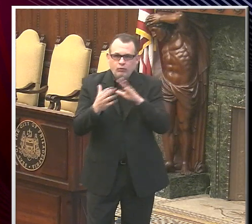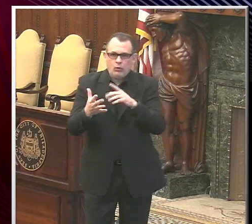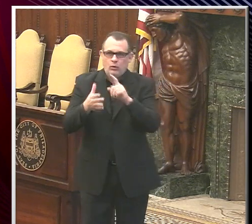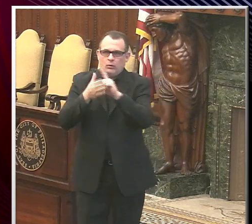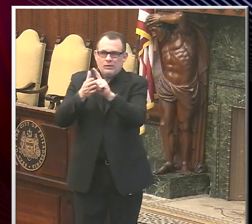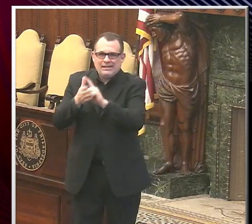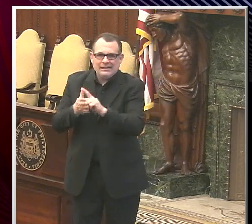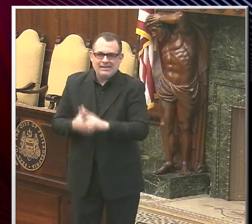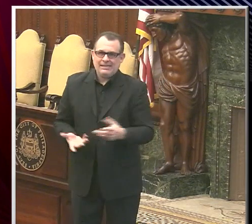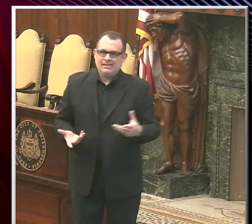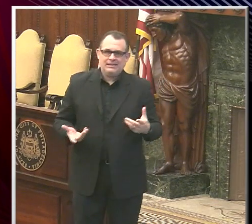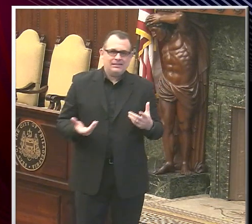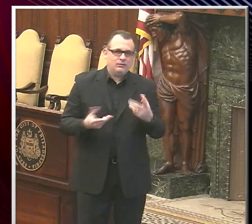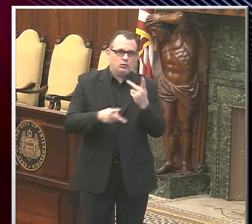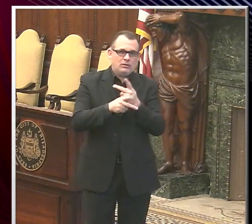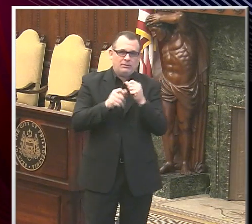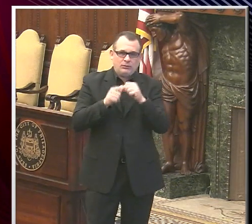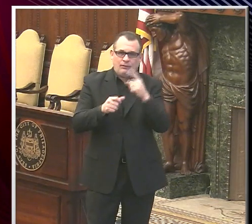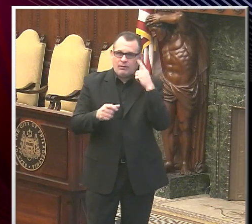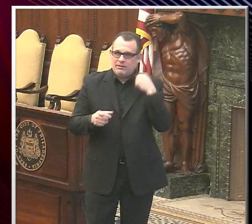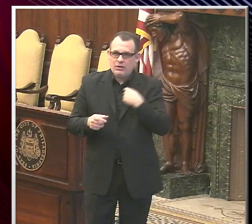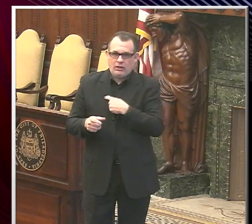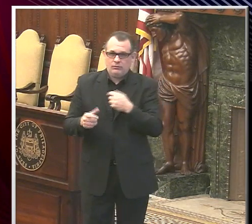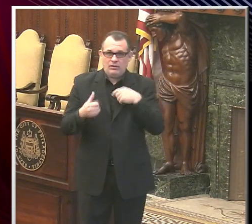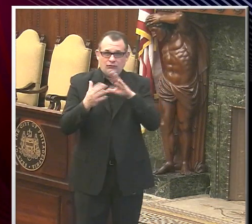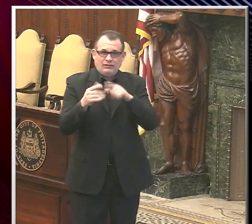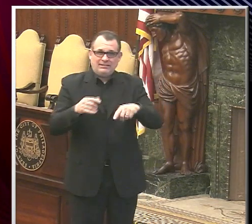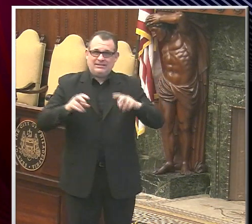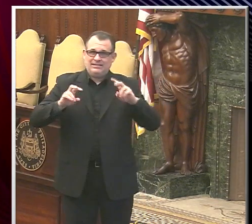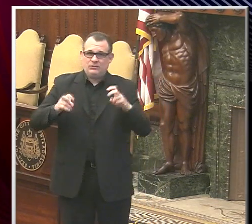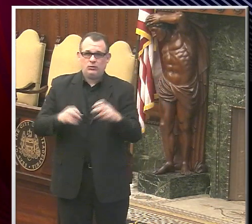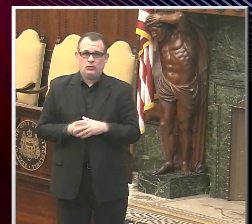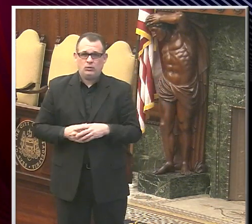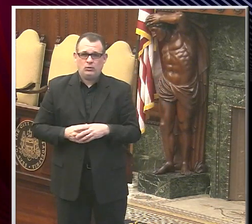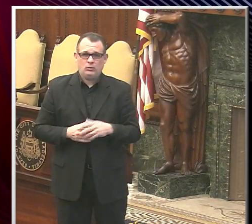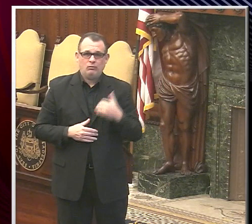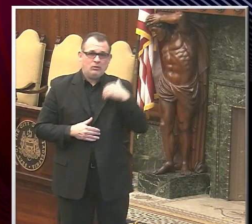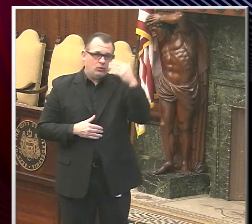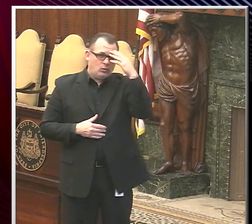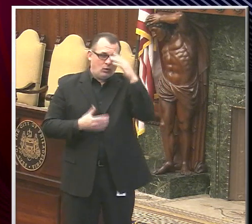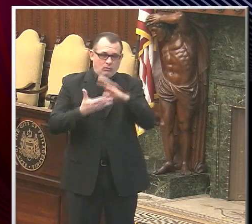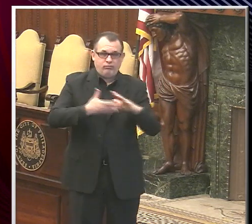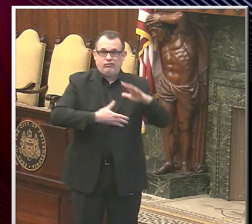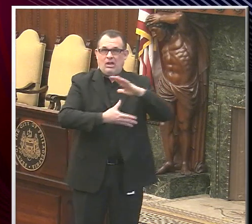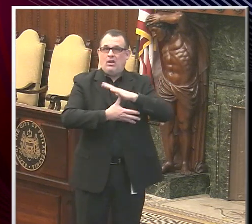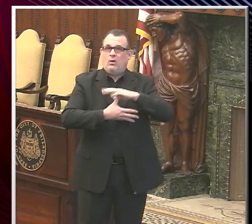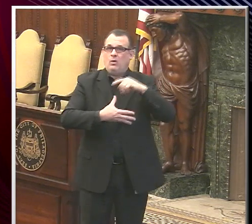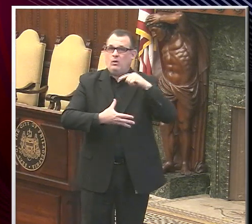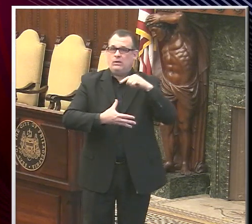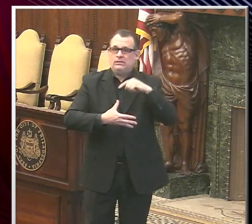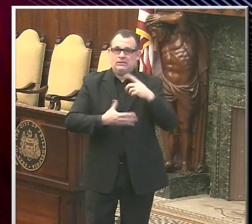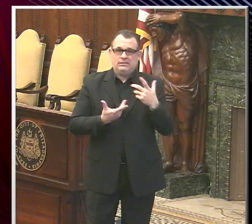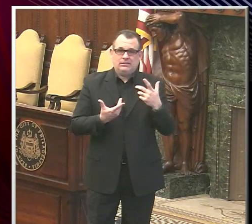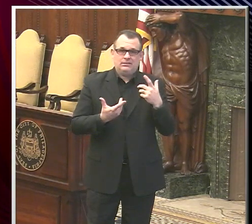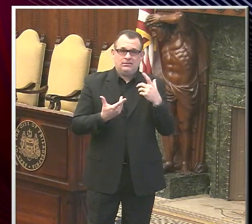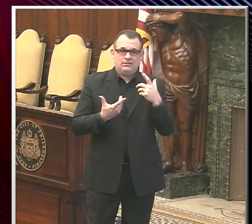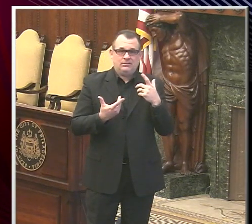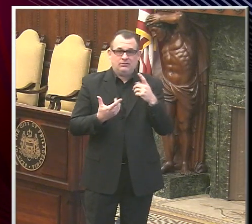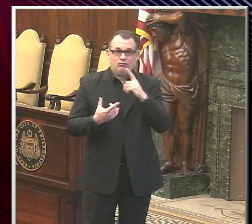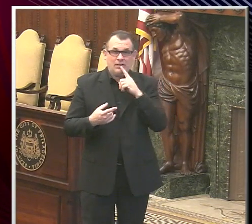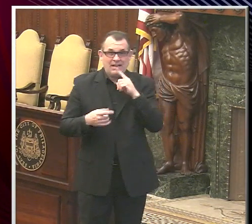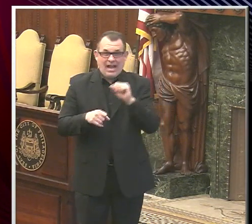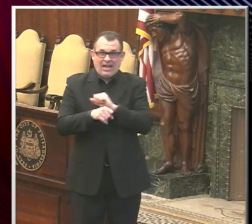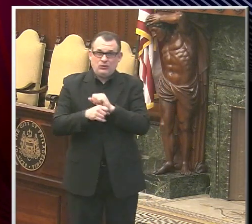to hear from us as we are addressing this issue, because we know that it is paramount and as paramount of a pandemic as COVID-19.